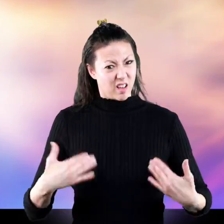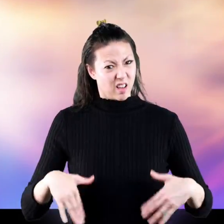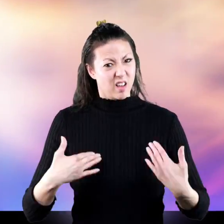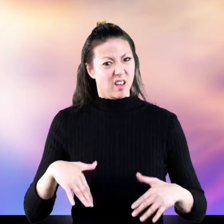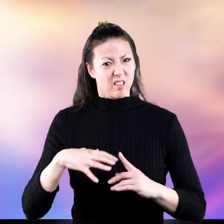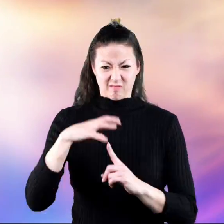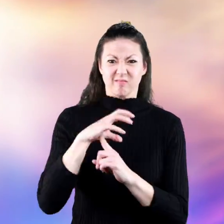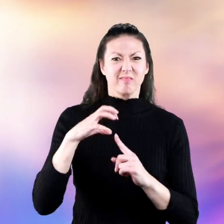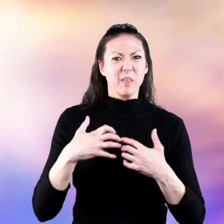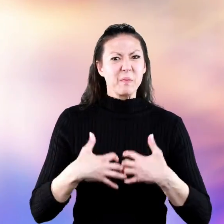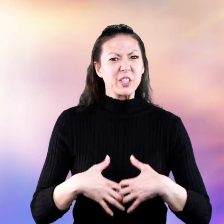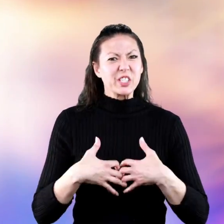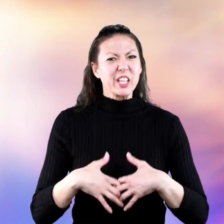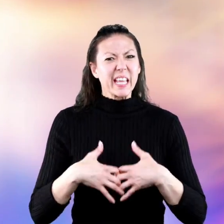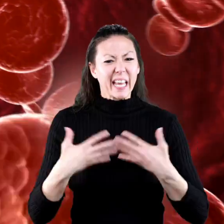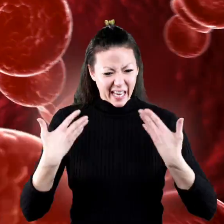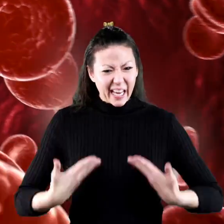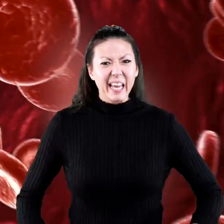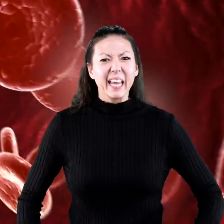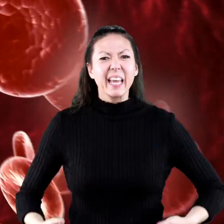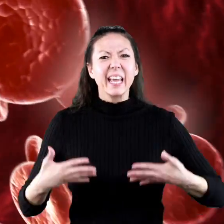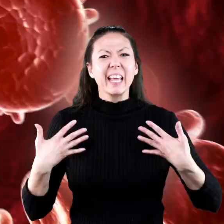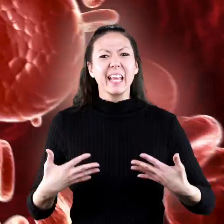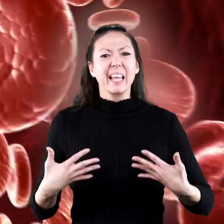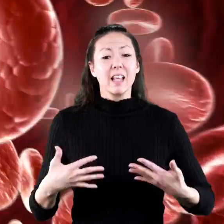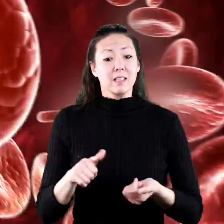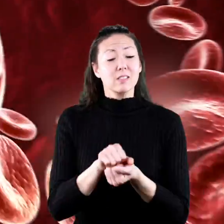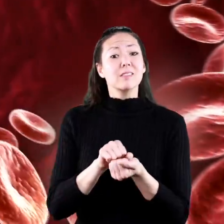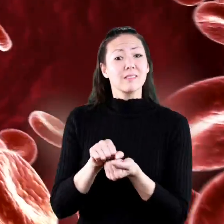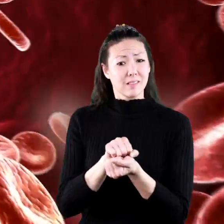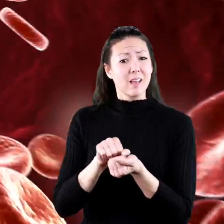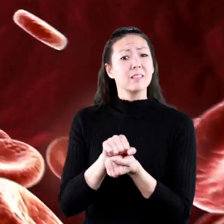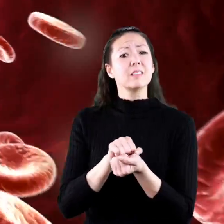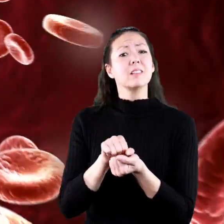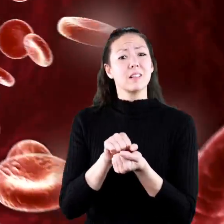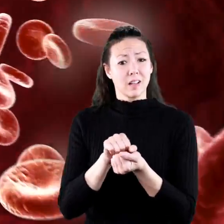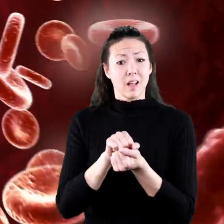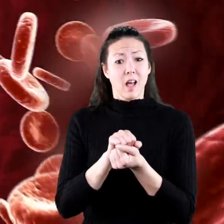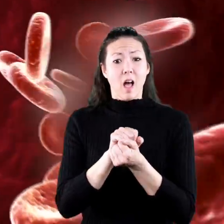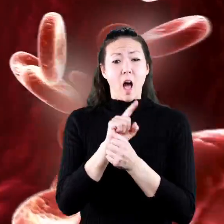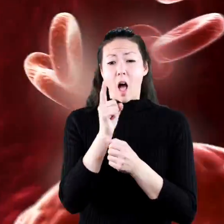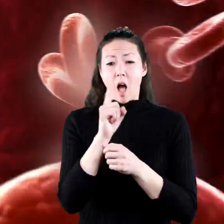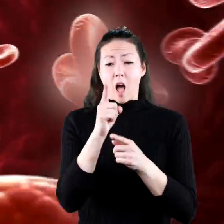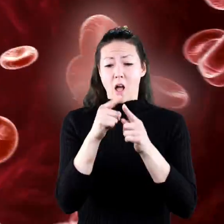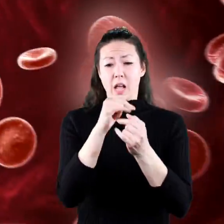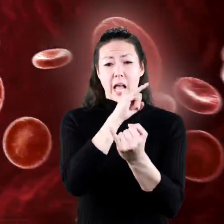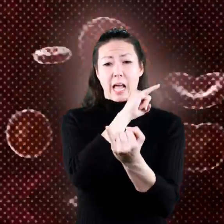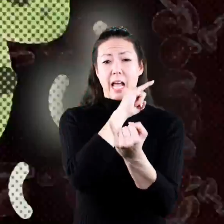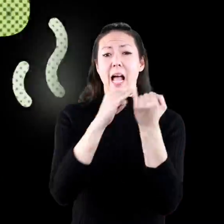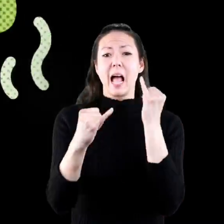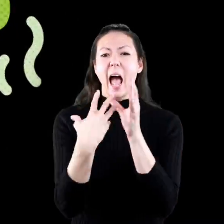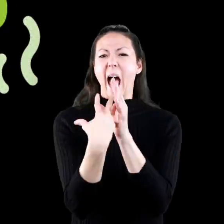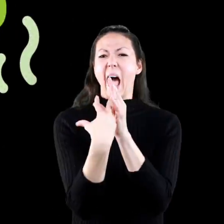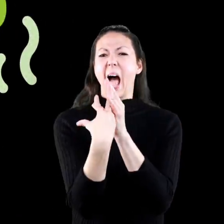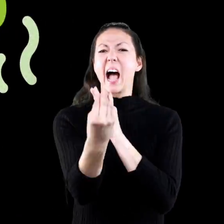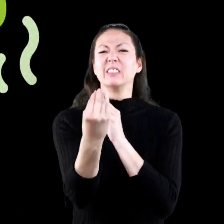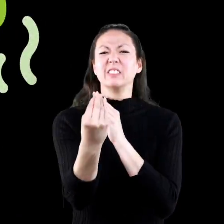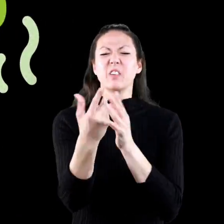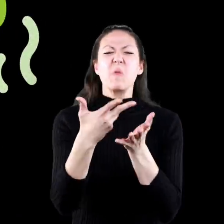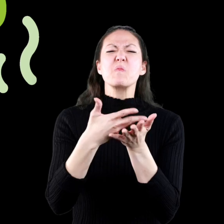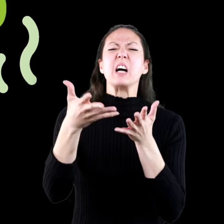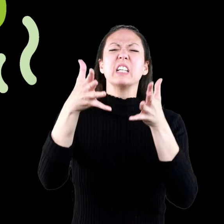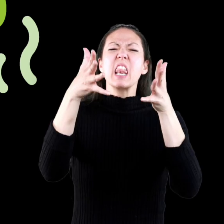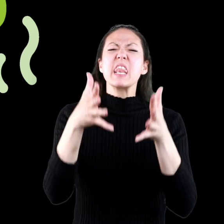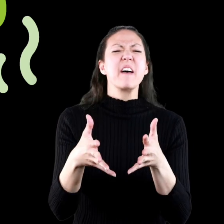Wow, what a machine! By the time the digested material reaches the end of the small intestine, whatever is